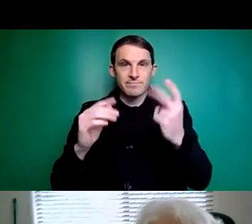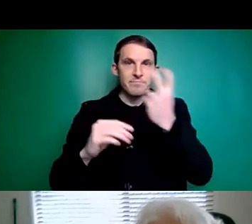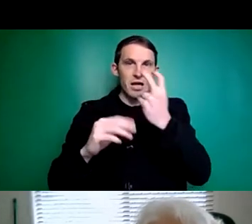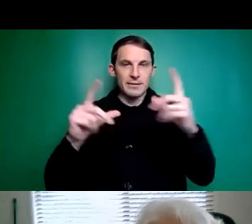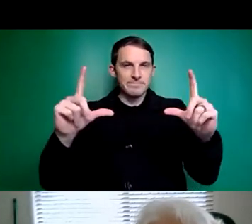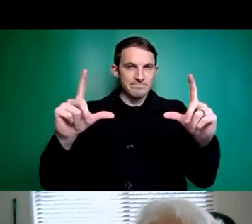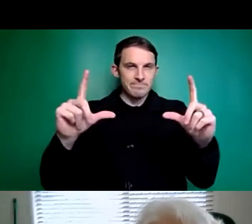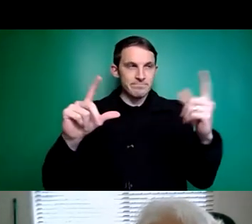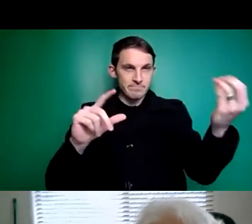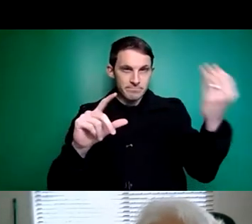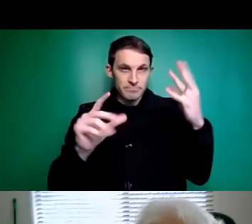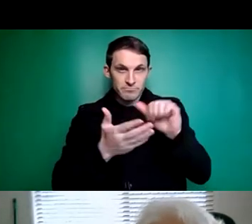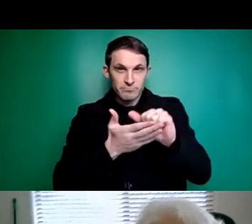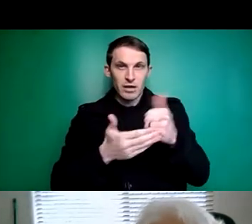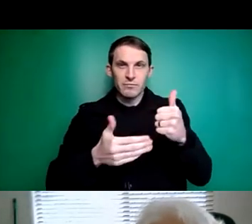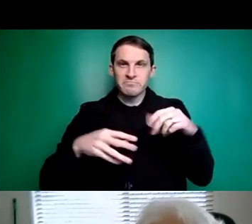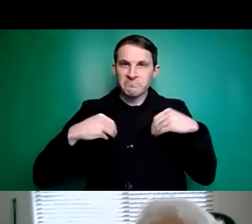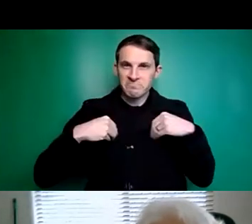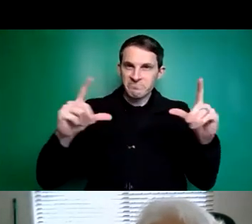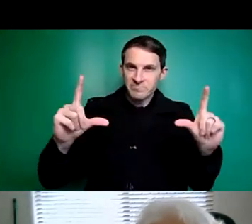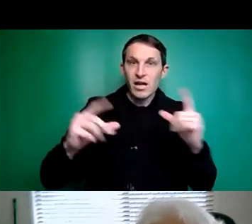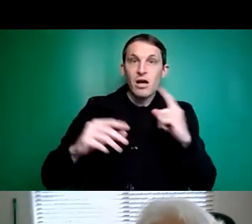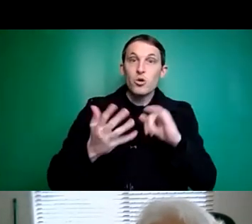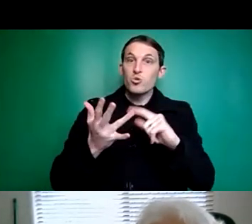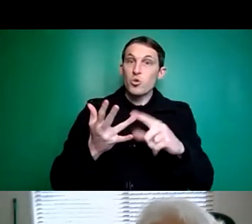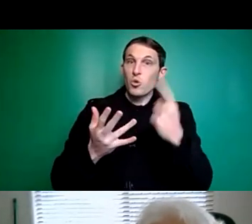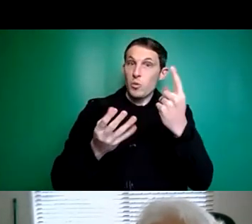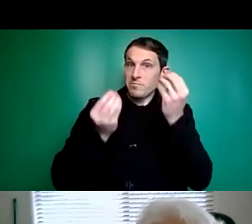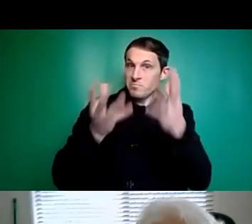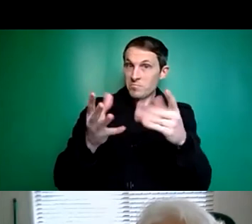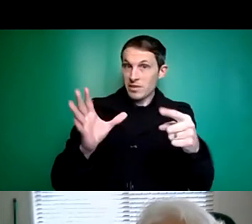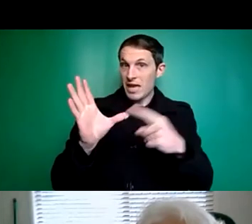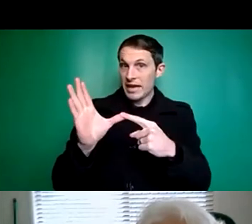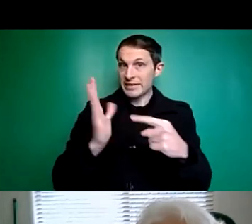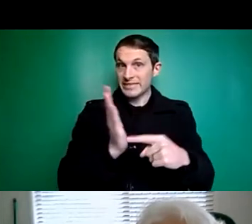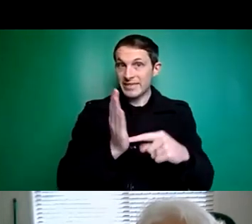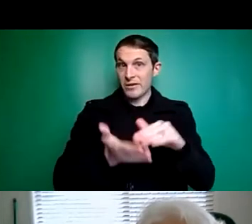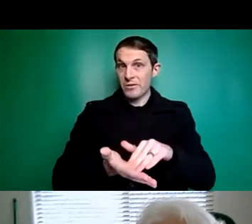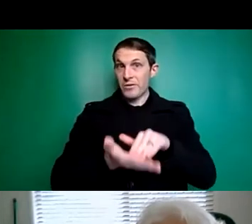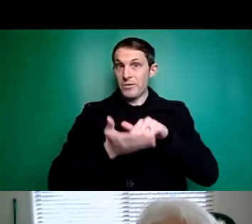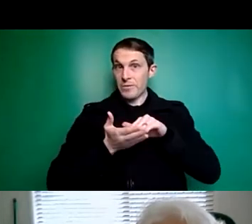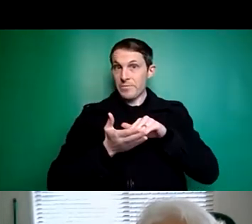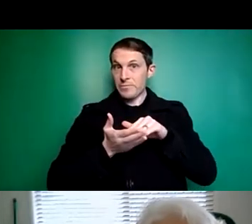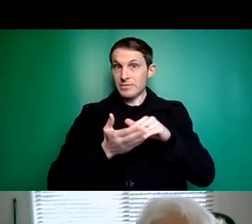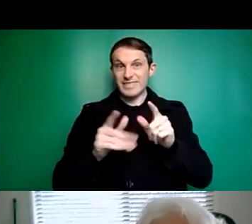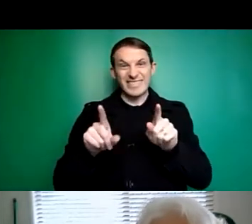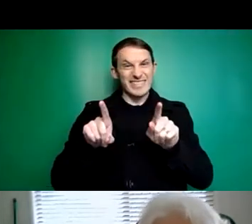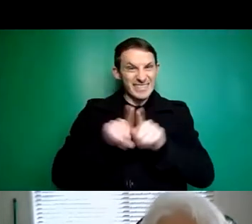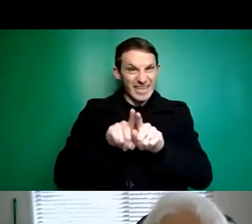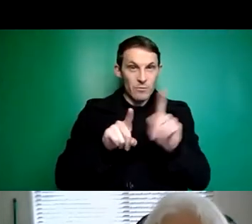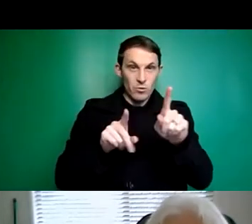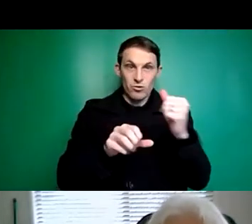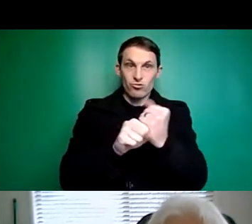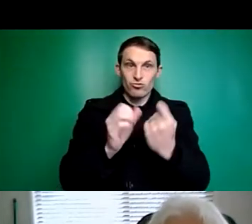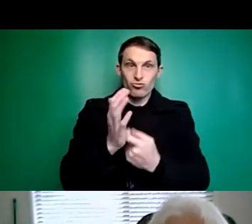Well, this is one of the things assistive technology lets me do. Very much like what you said earlier Graham.